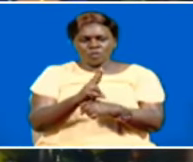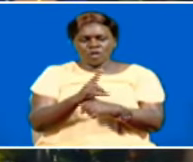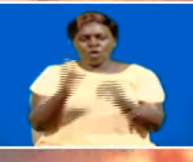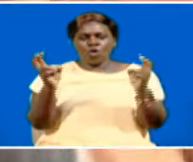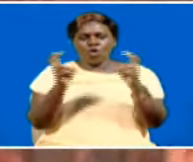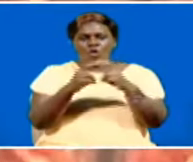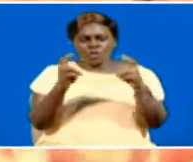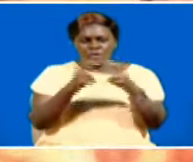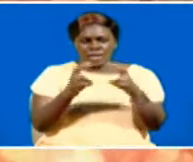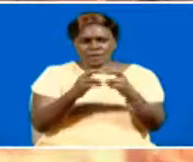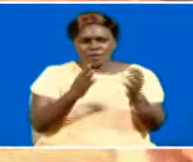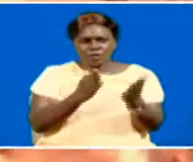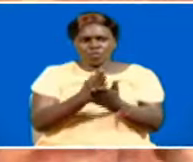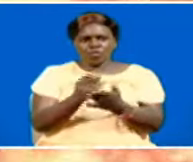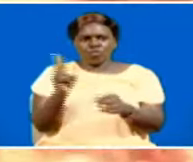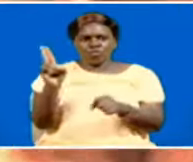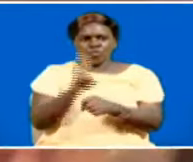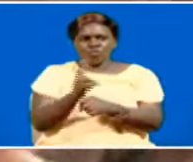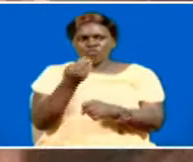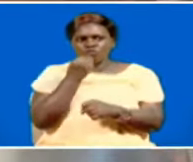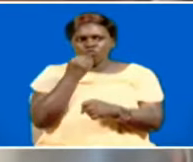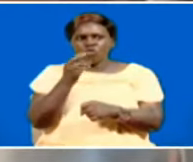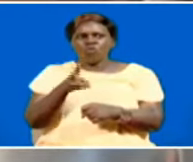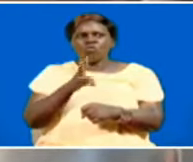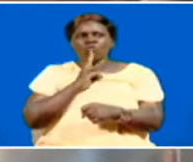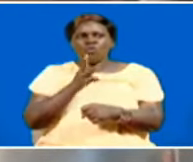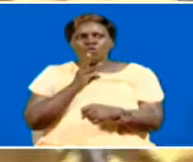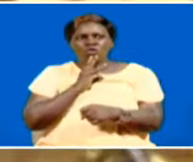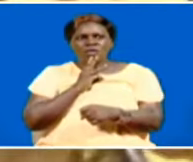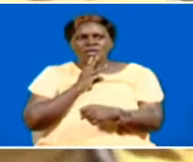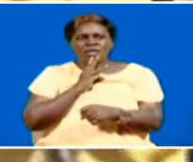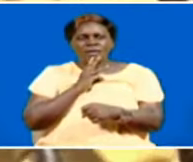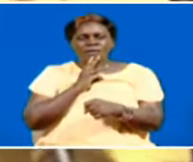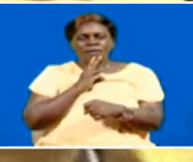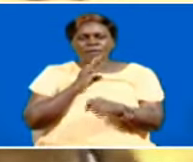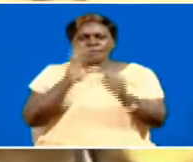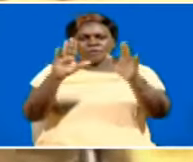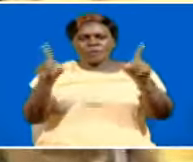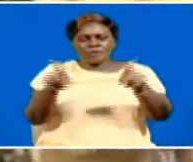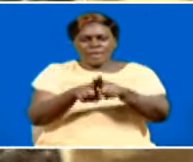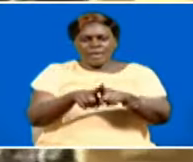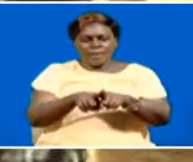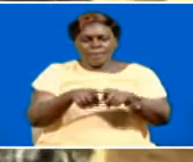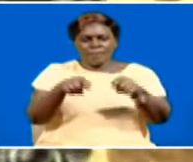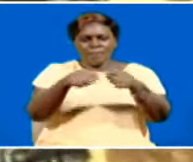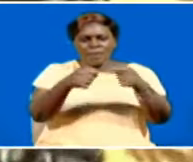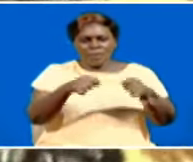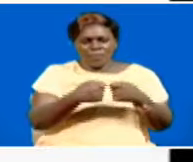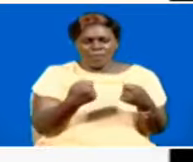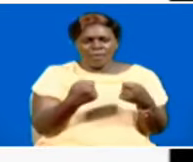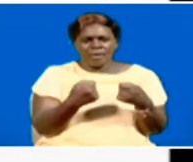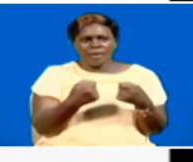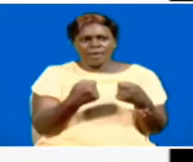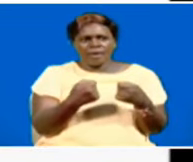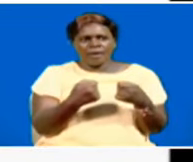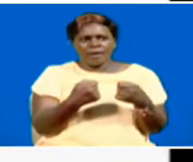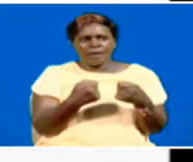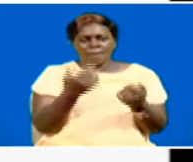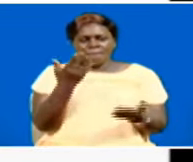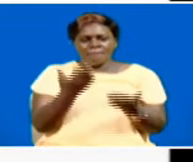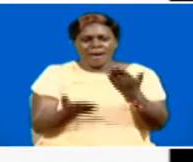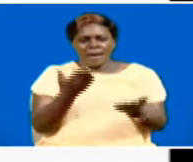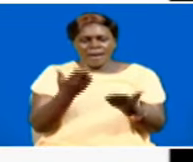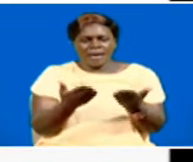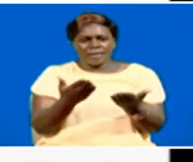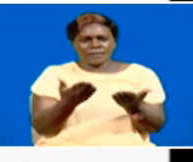contact with through the consumption of food and water, skin and even via inhalation, disrupt the delicate balance